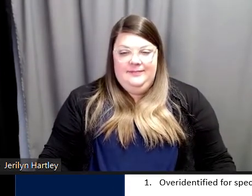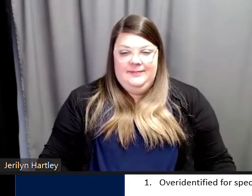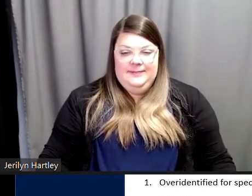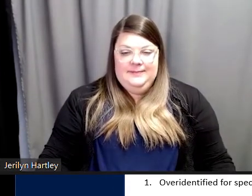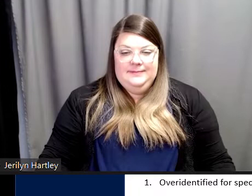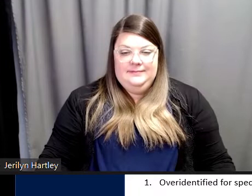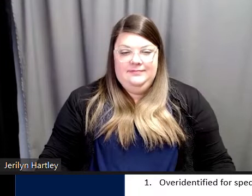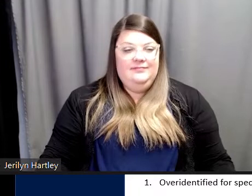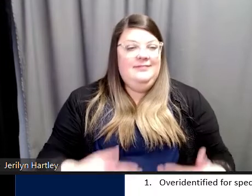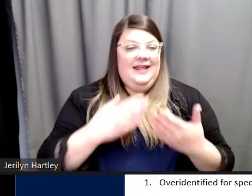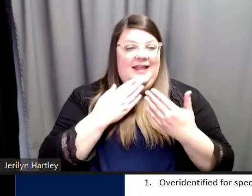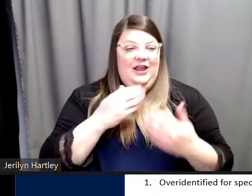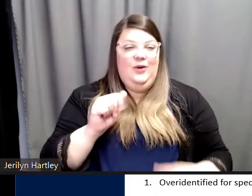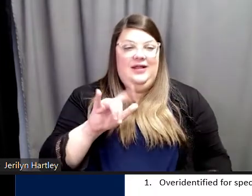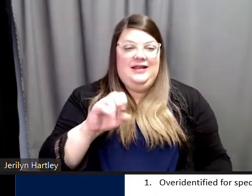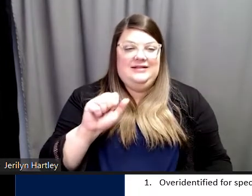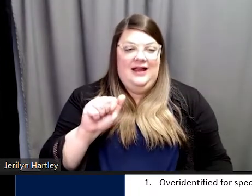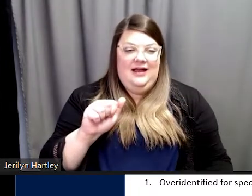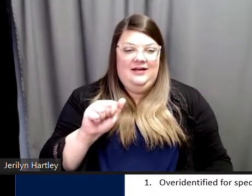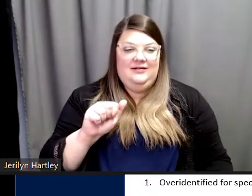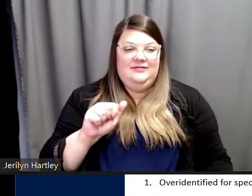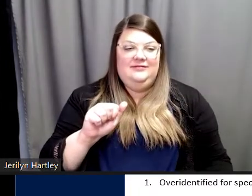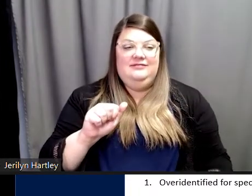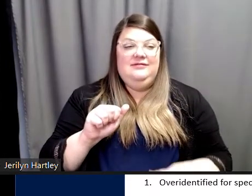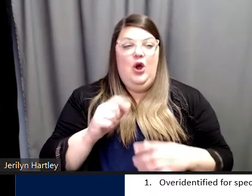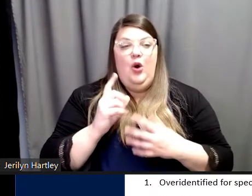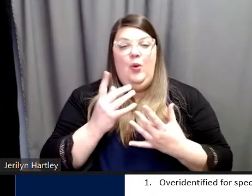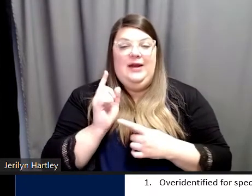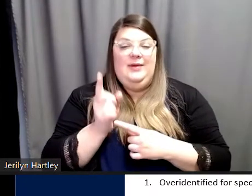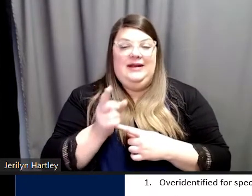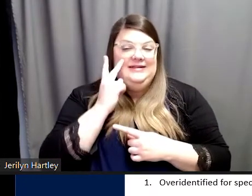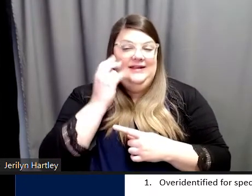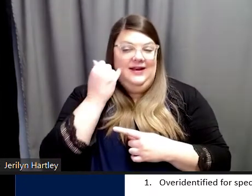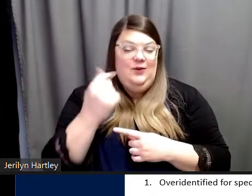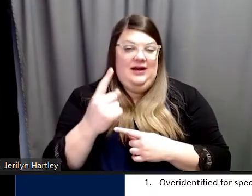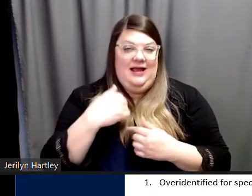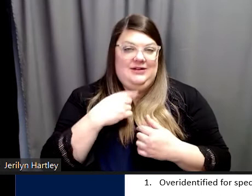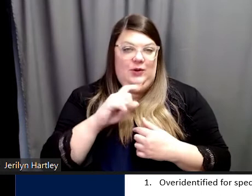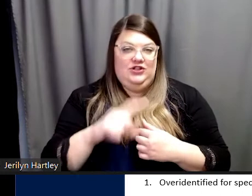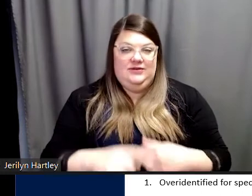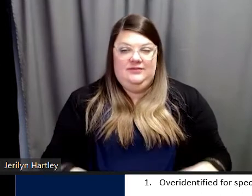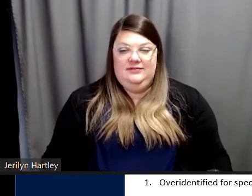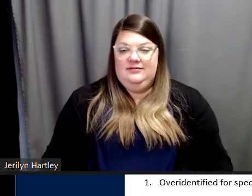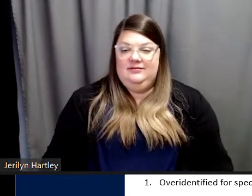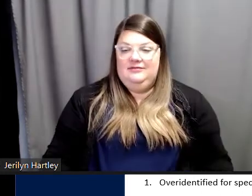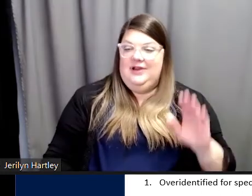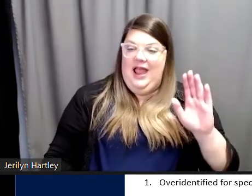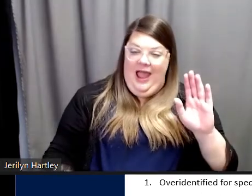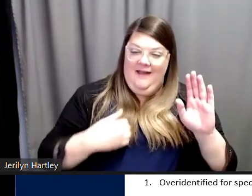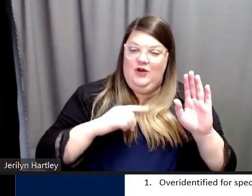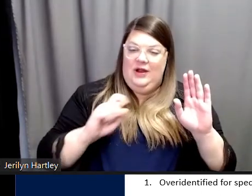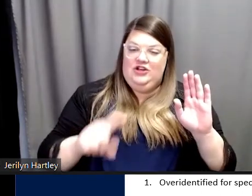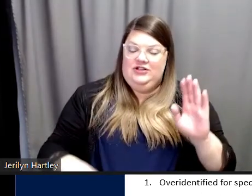Thank you, Alyssa. Give it a second to see if anyone has a question. I have a question.